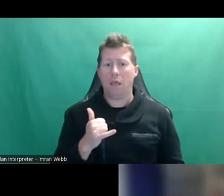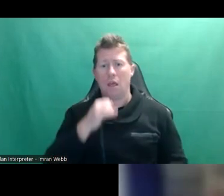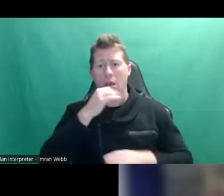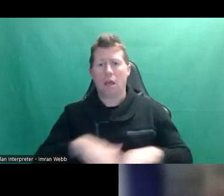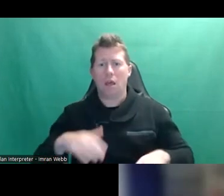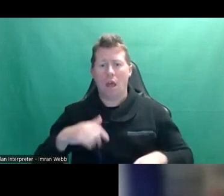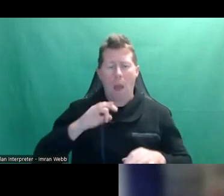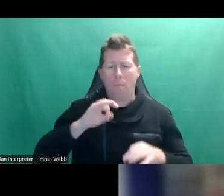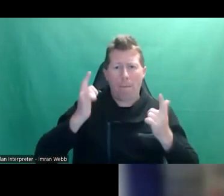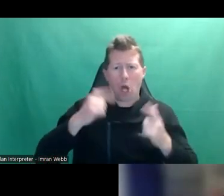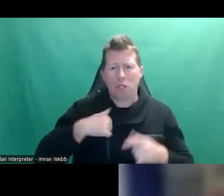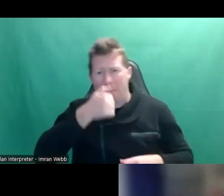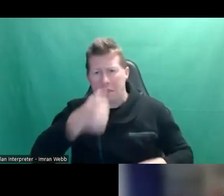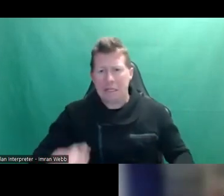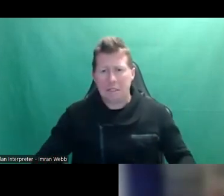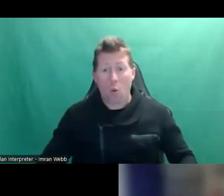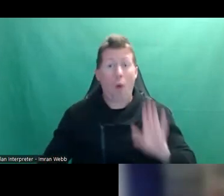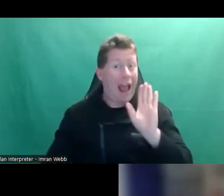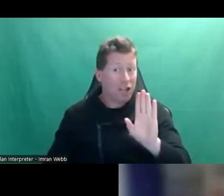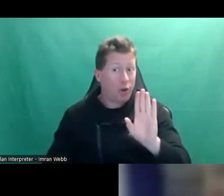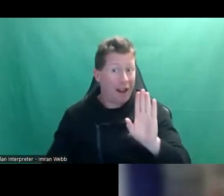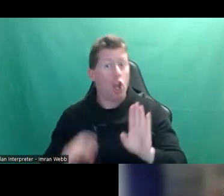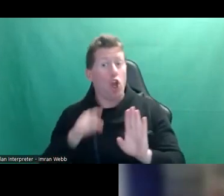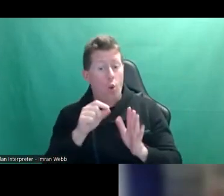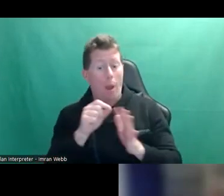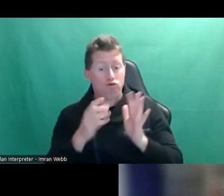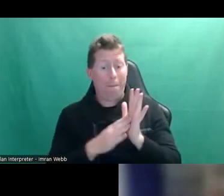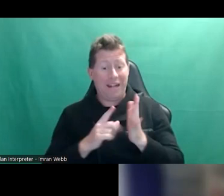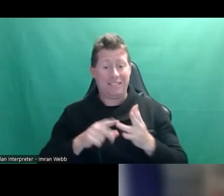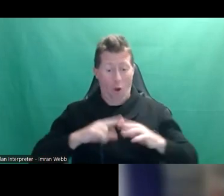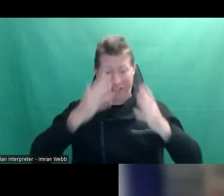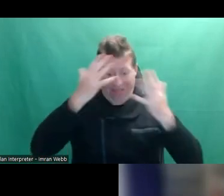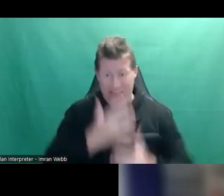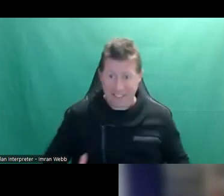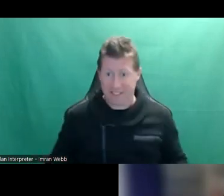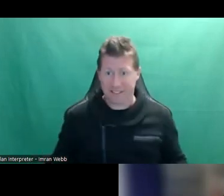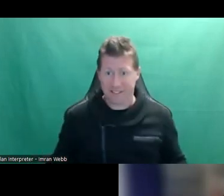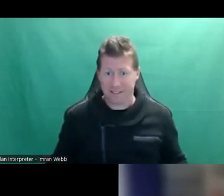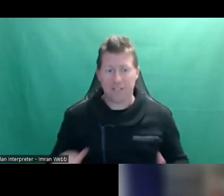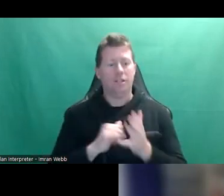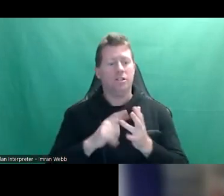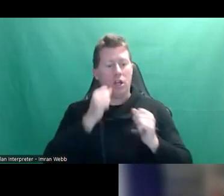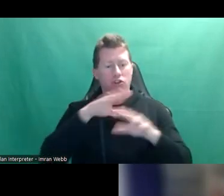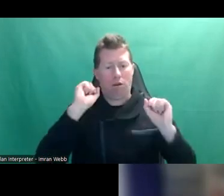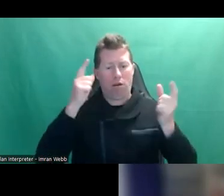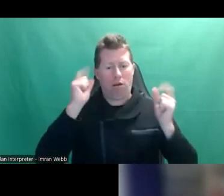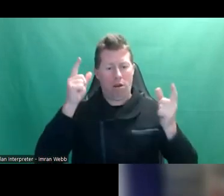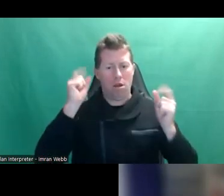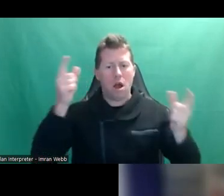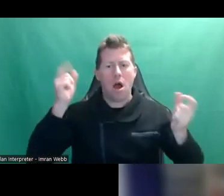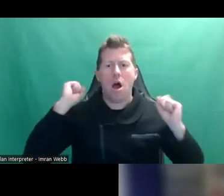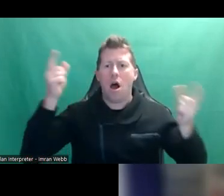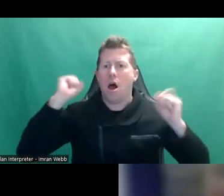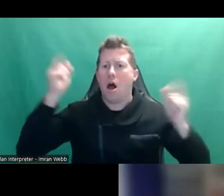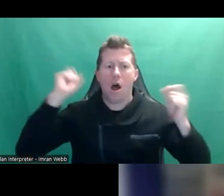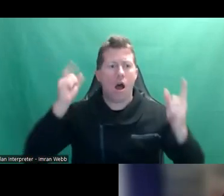the six years old, actually, guess what, you're the prime minister of this, right? And the kids, once they get that message, that's really a bit